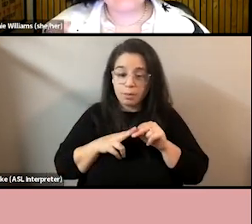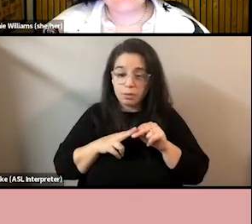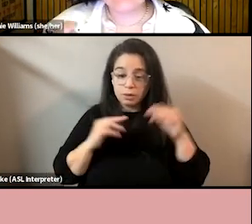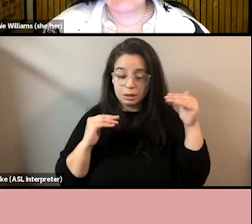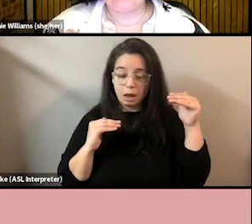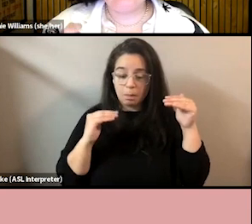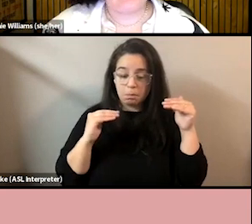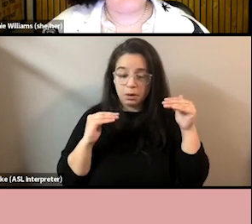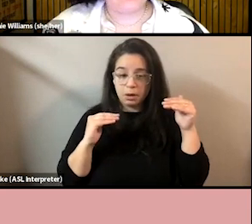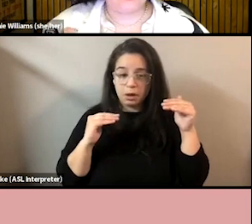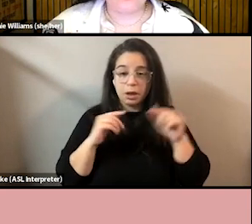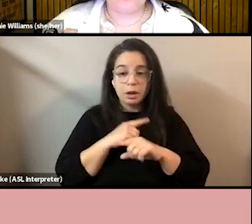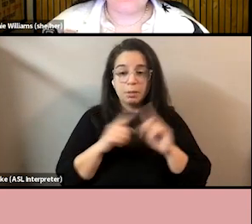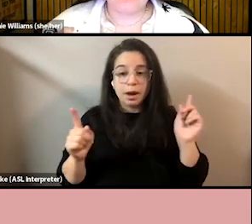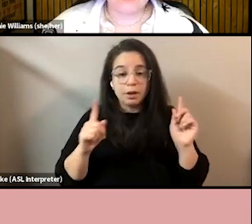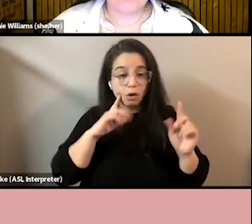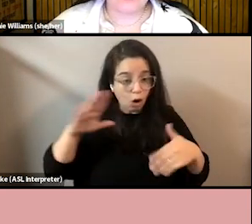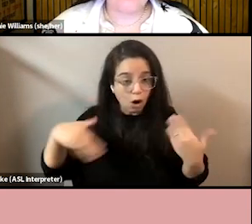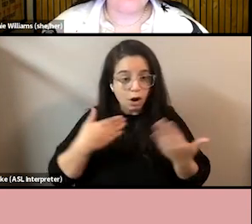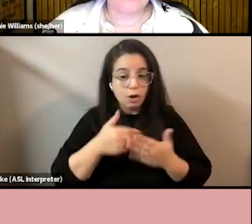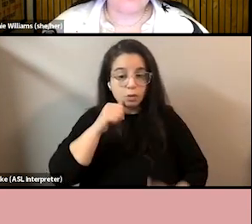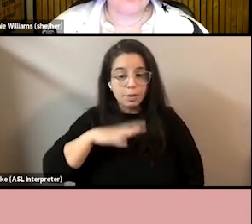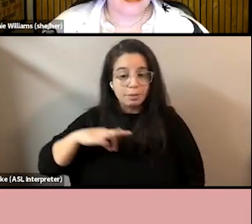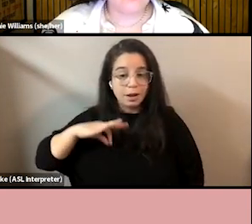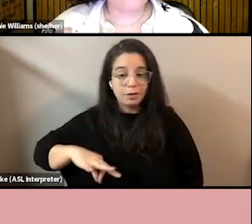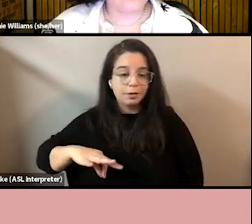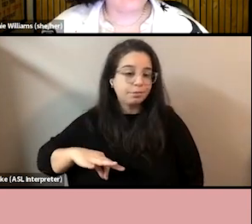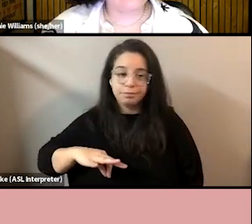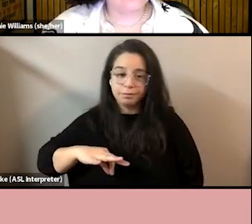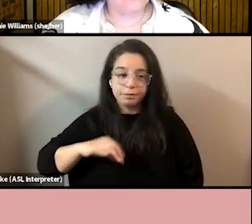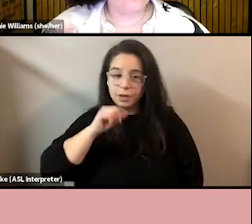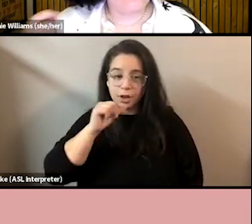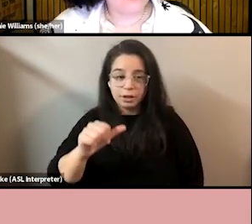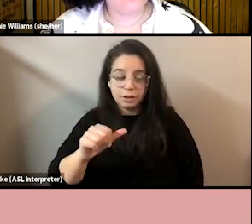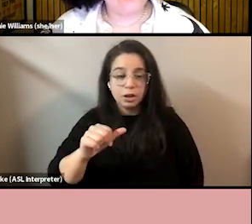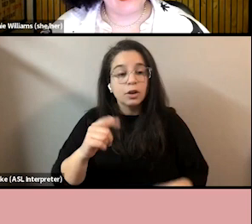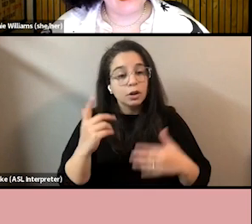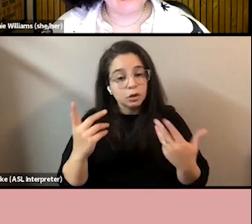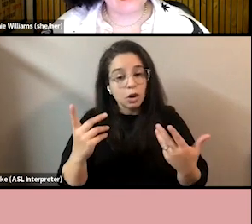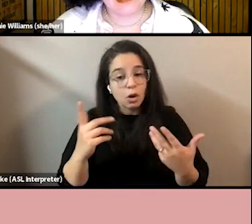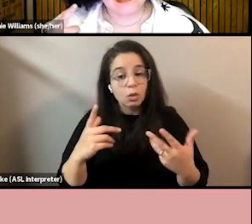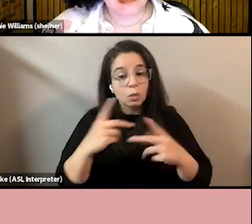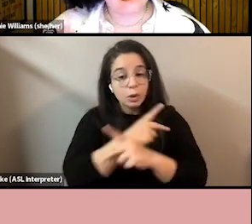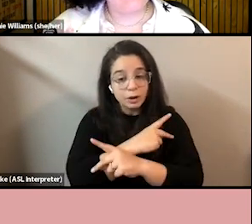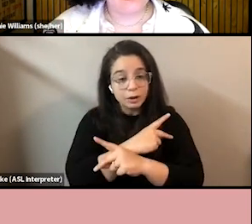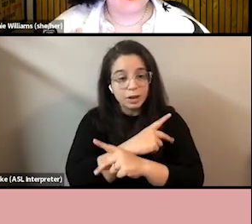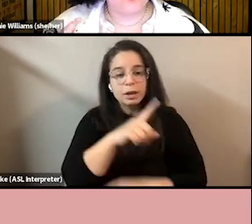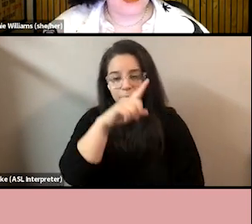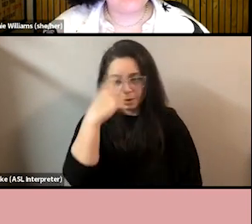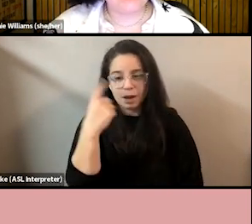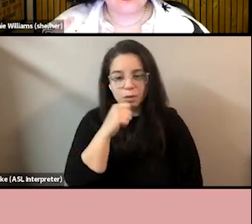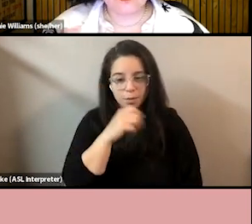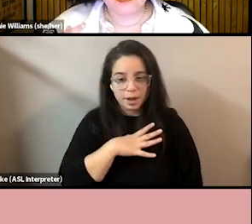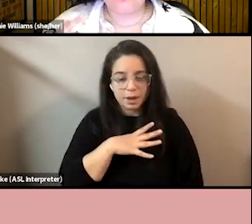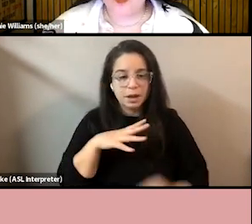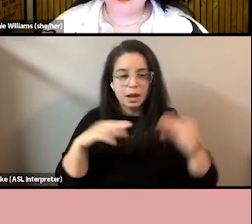it doesn't seem to be benefiting all women equally. And in fact, for black women at least, that gap has actually